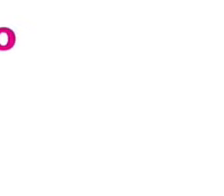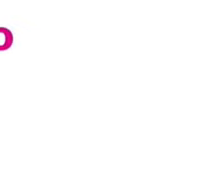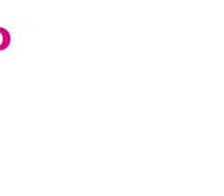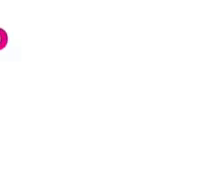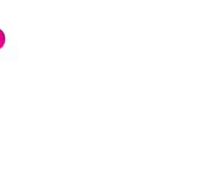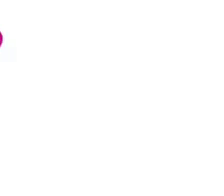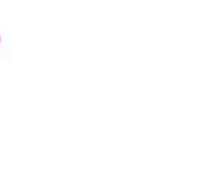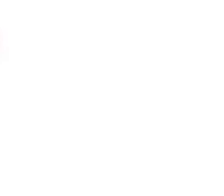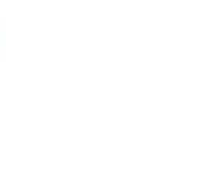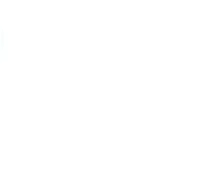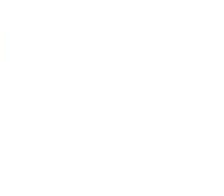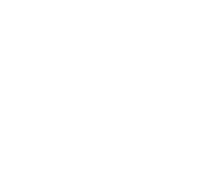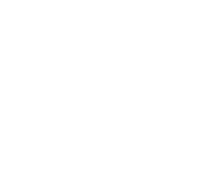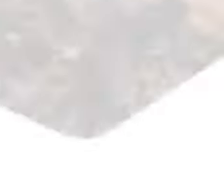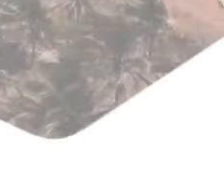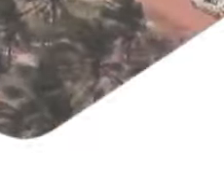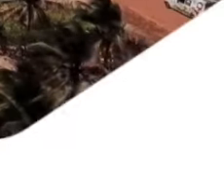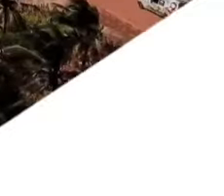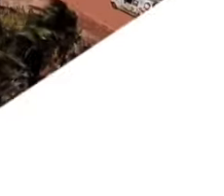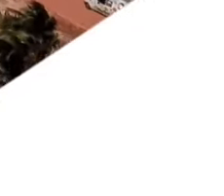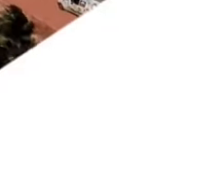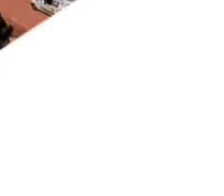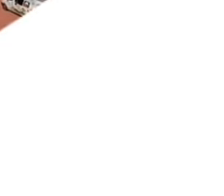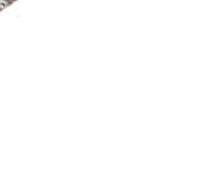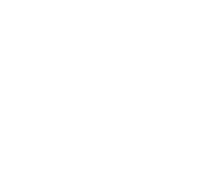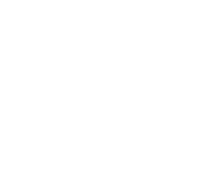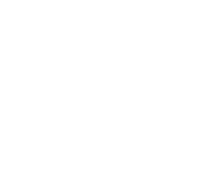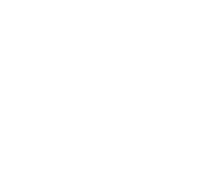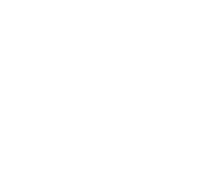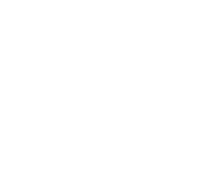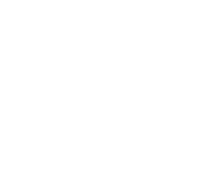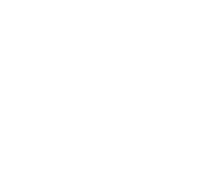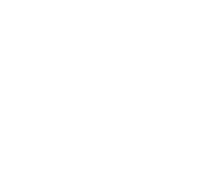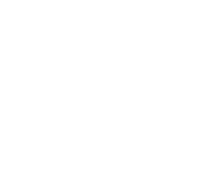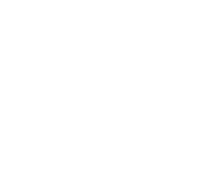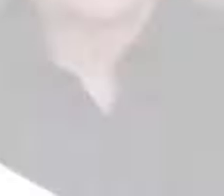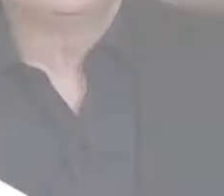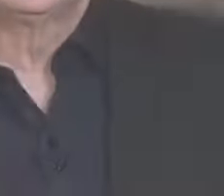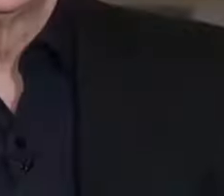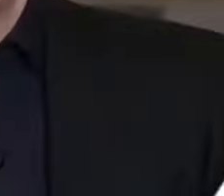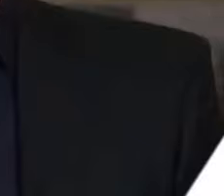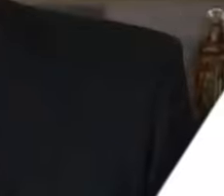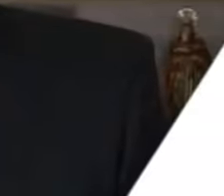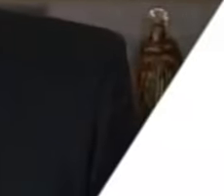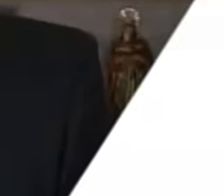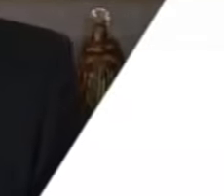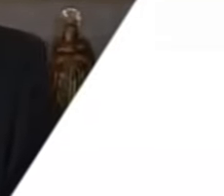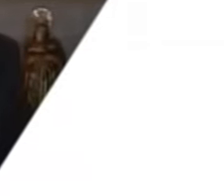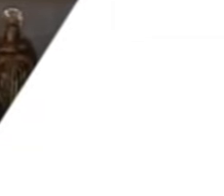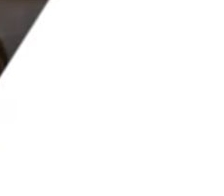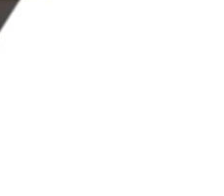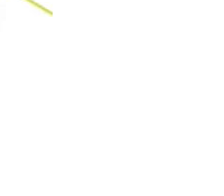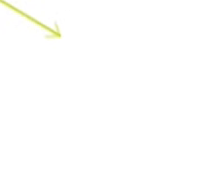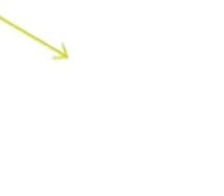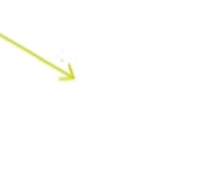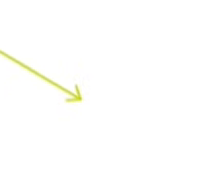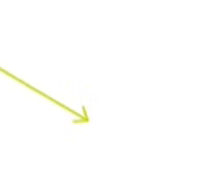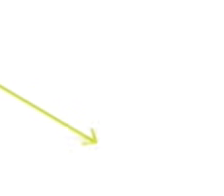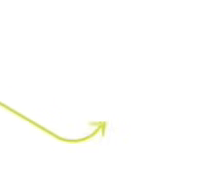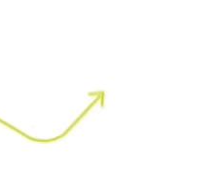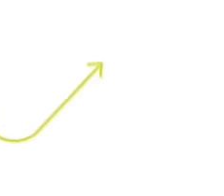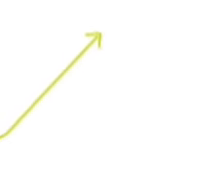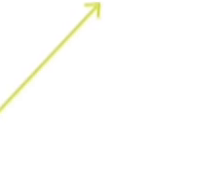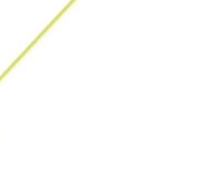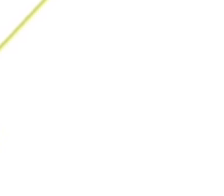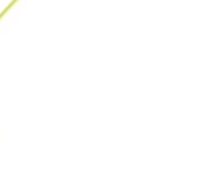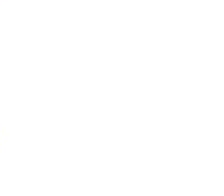since 2003, we support inspiring projects with the goal of having a social protagonism. We